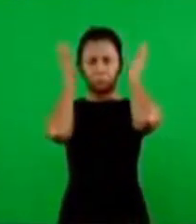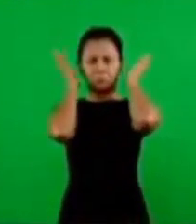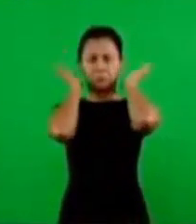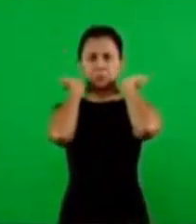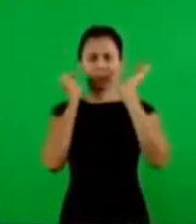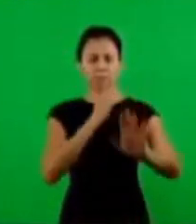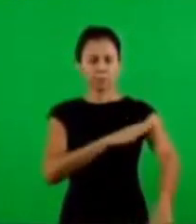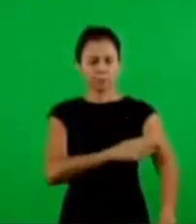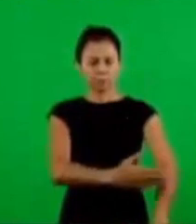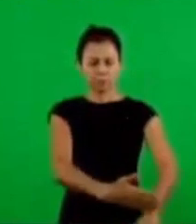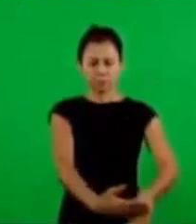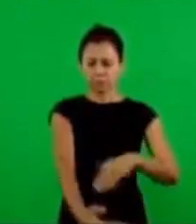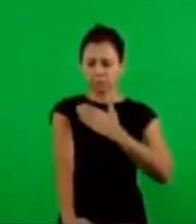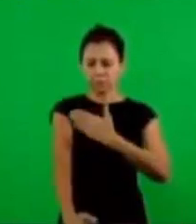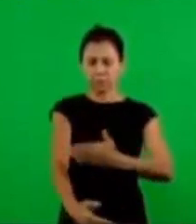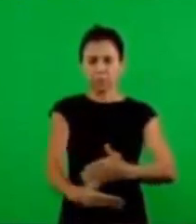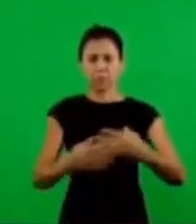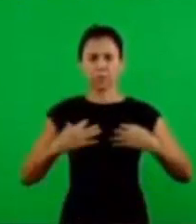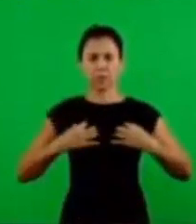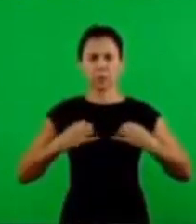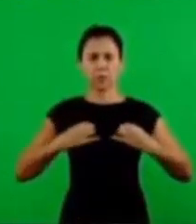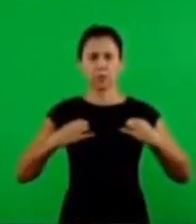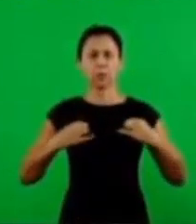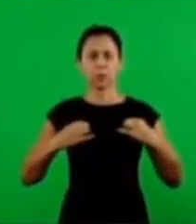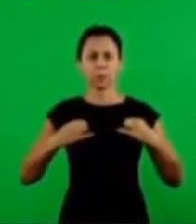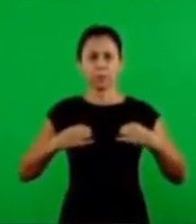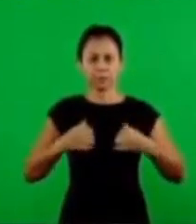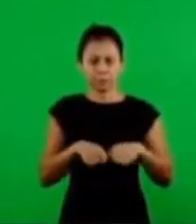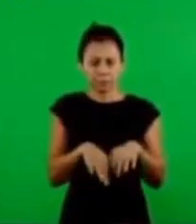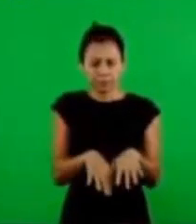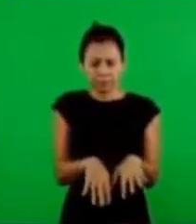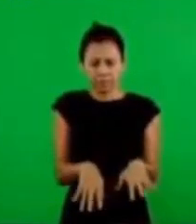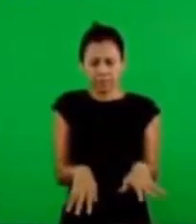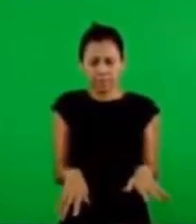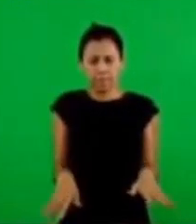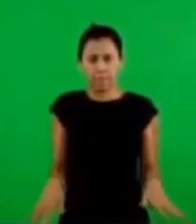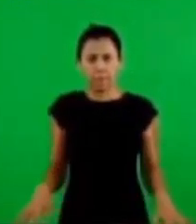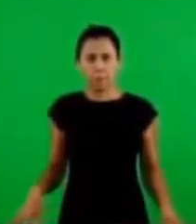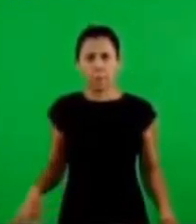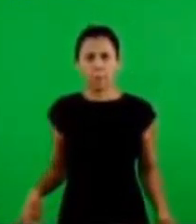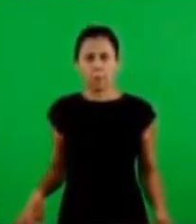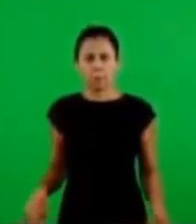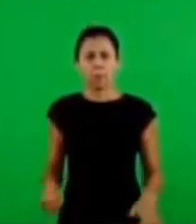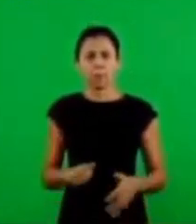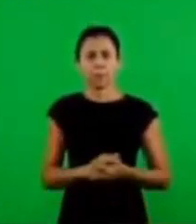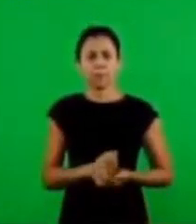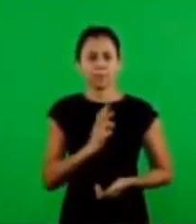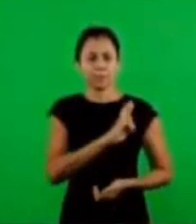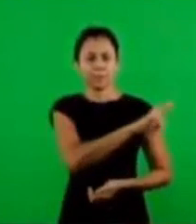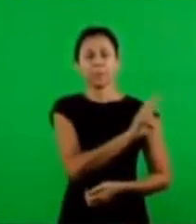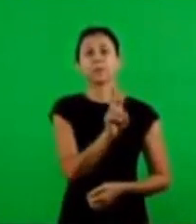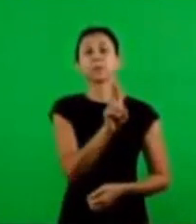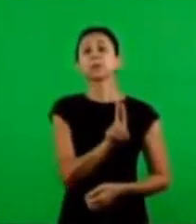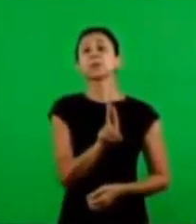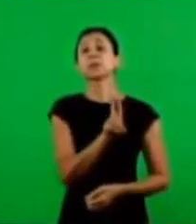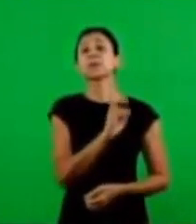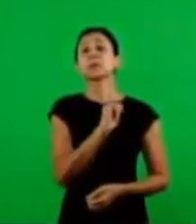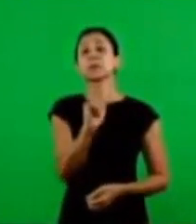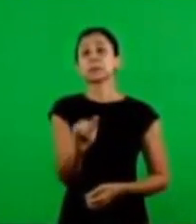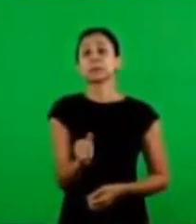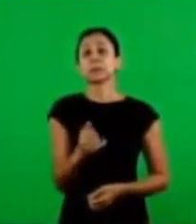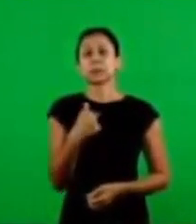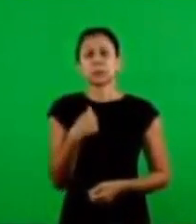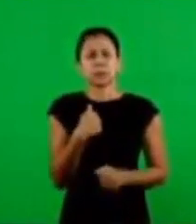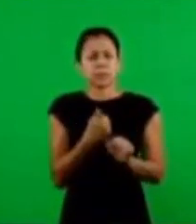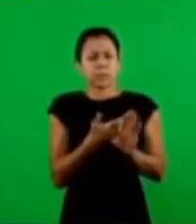show off with long garments. And Jesus speaks of the bags that were used by the